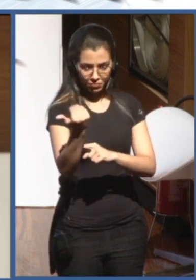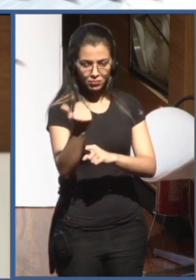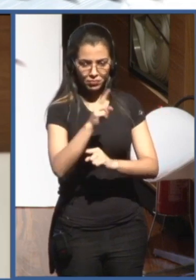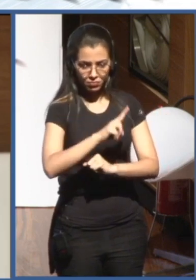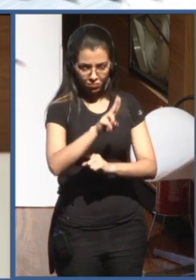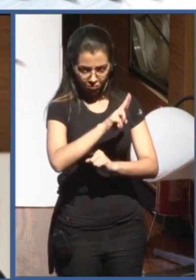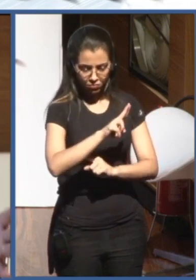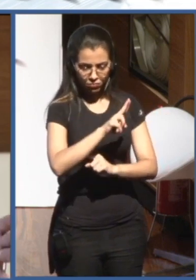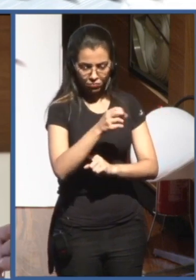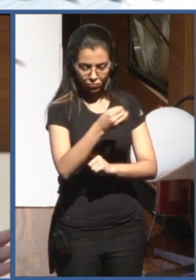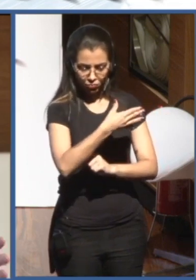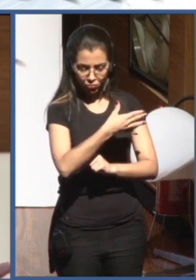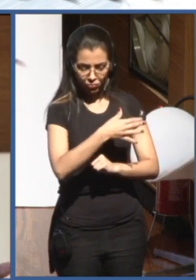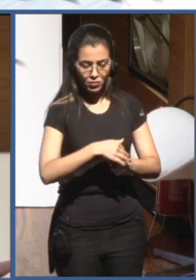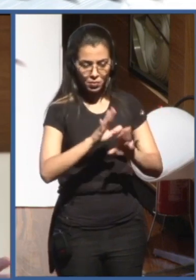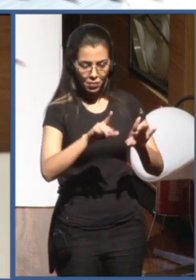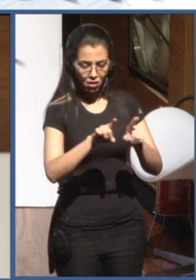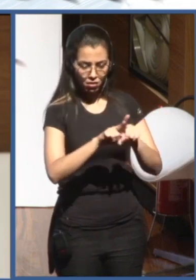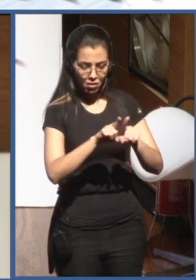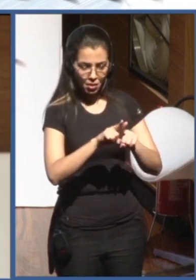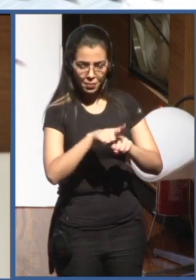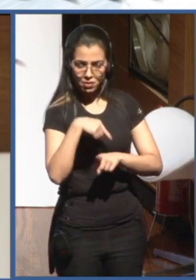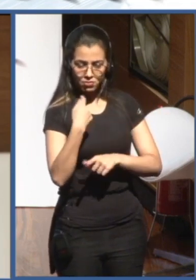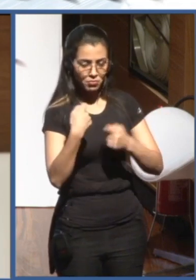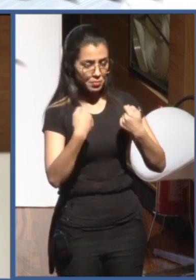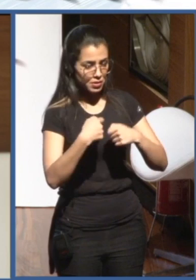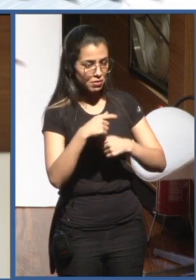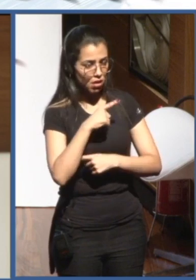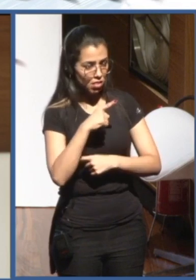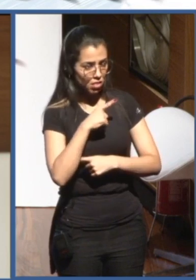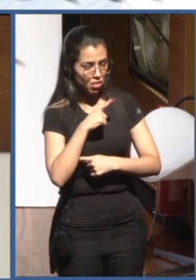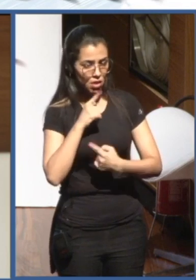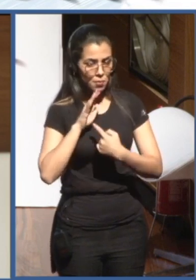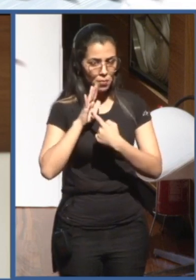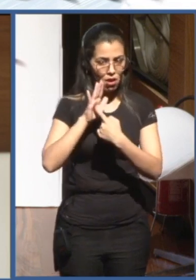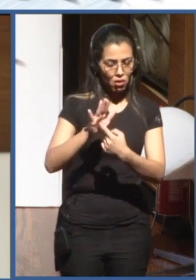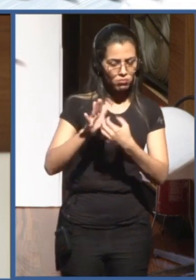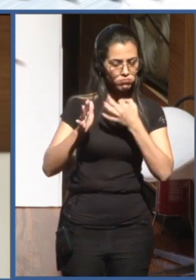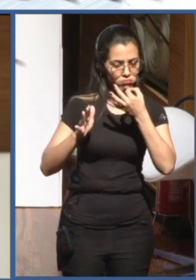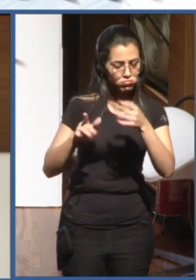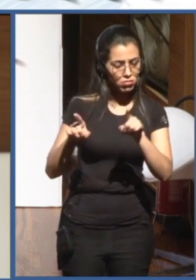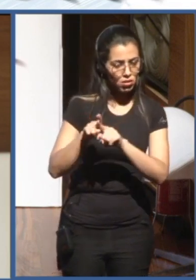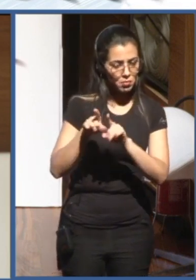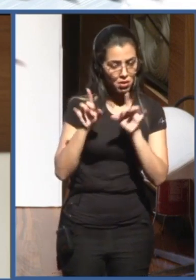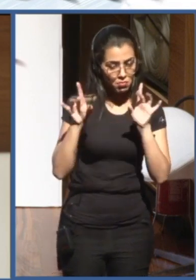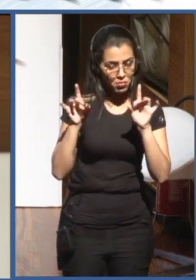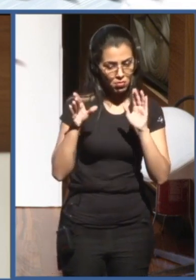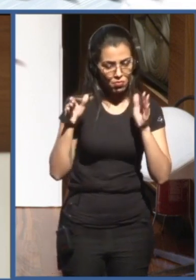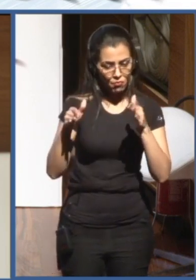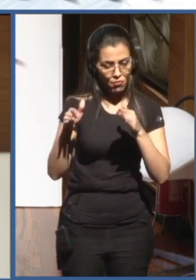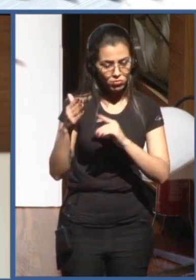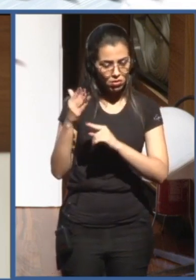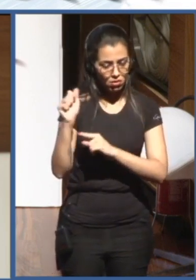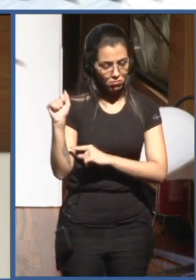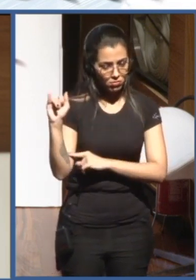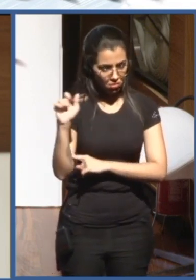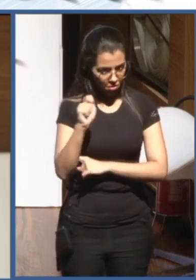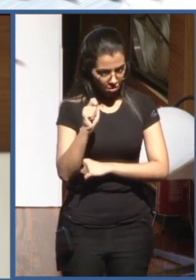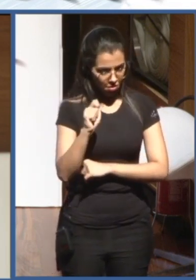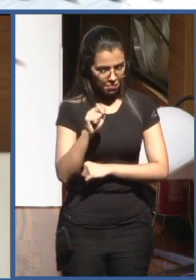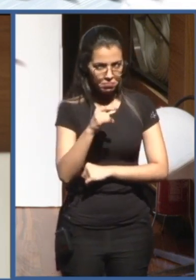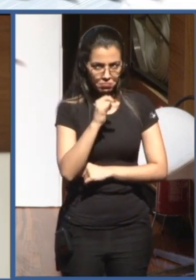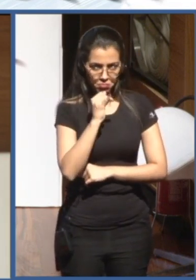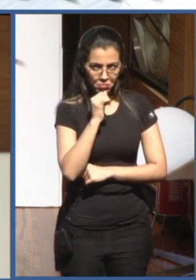have also a specific recommendation for digital, for artificial intelligence. For instance, for you think about the 5A,